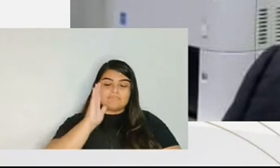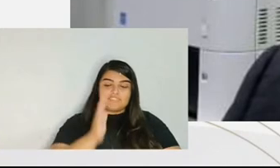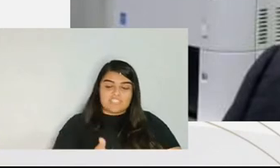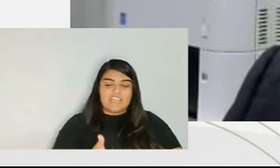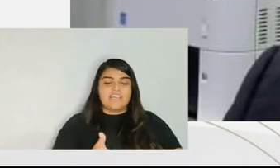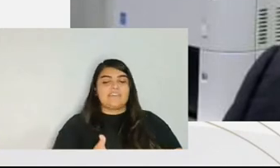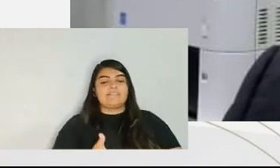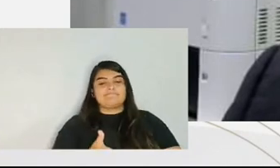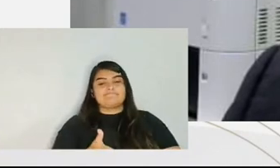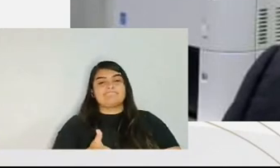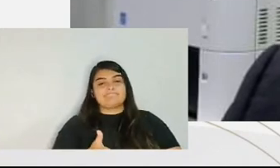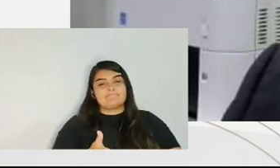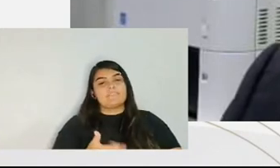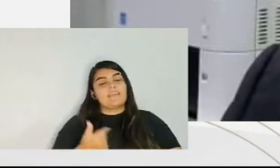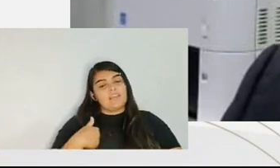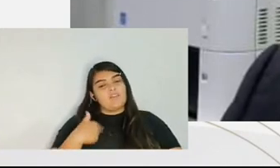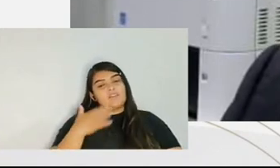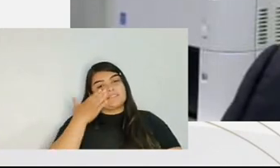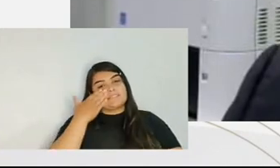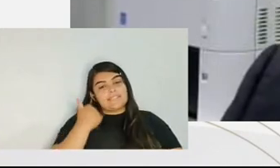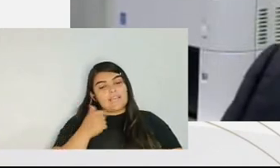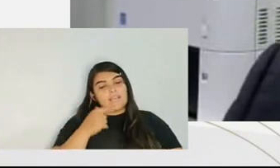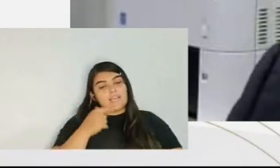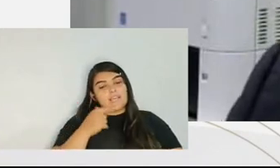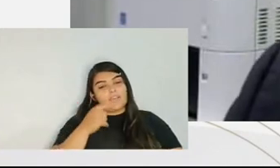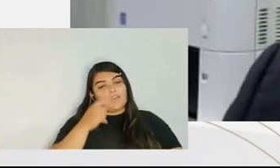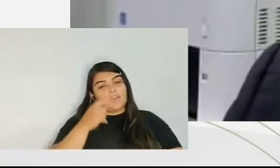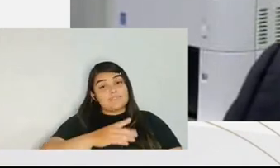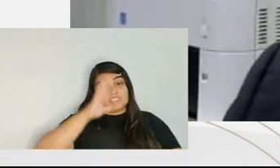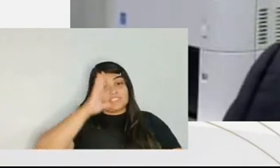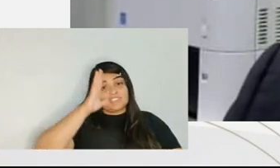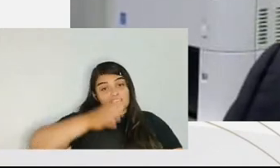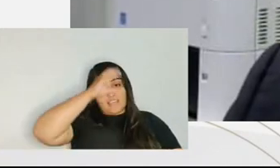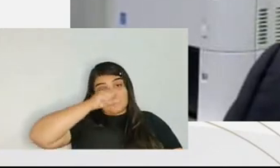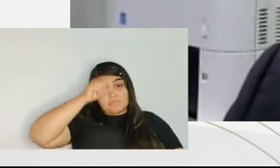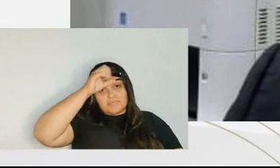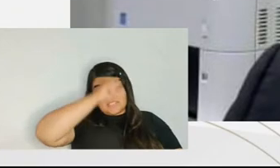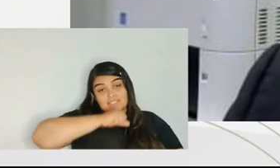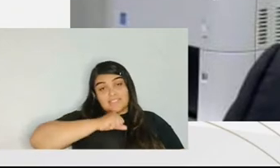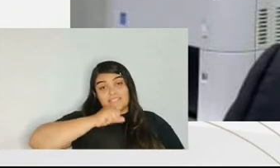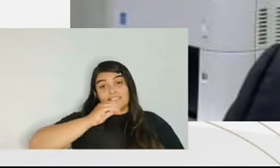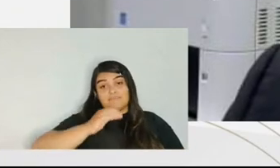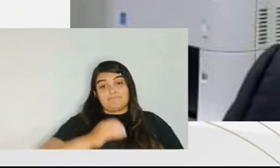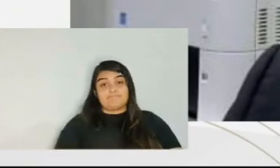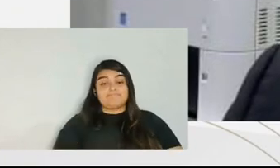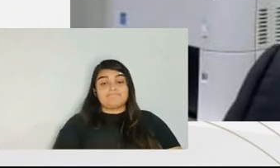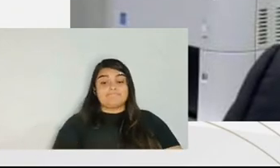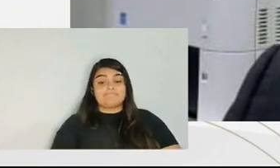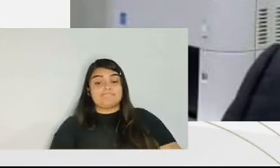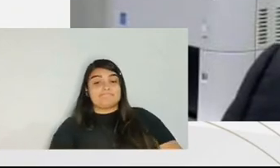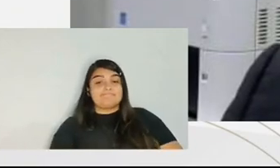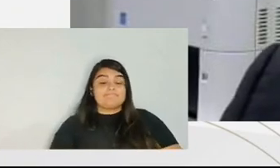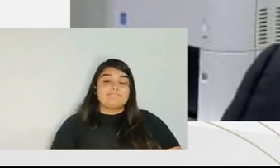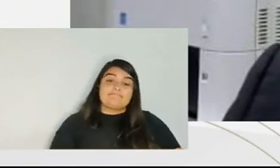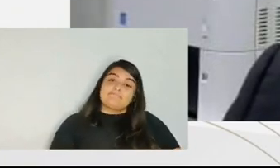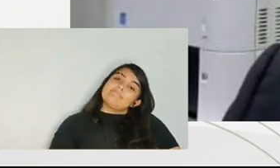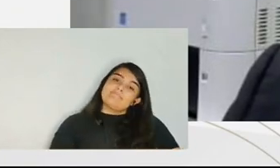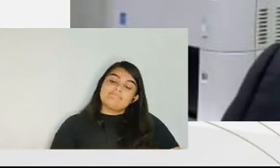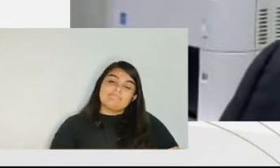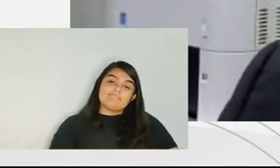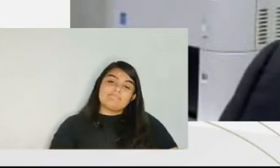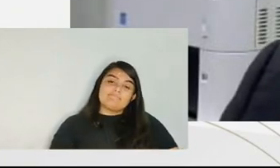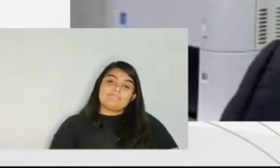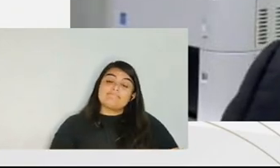as far as I know, in